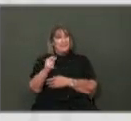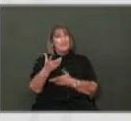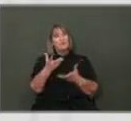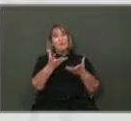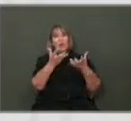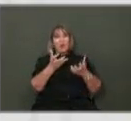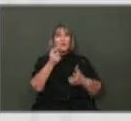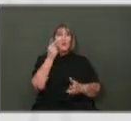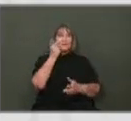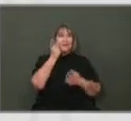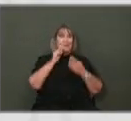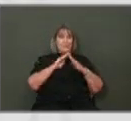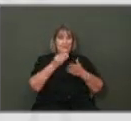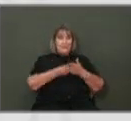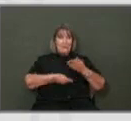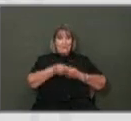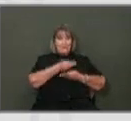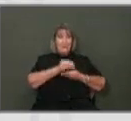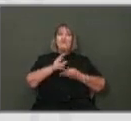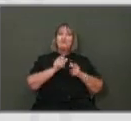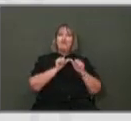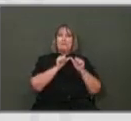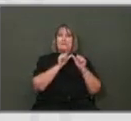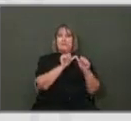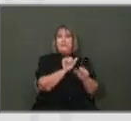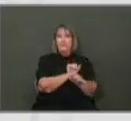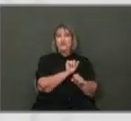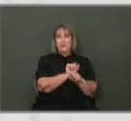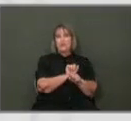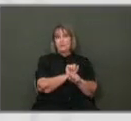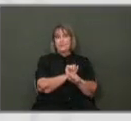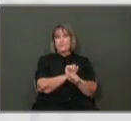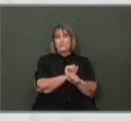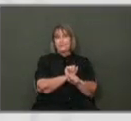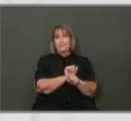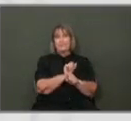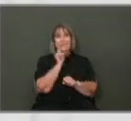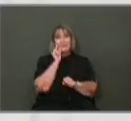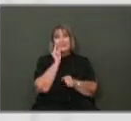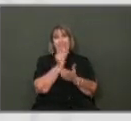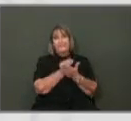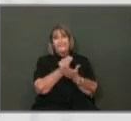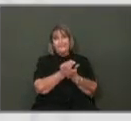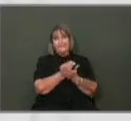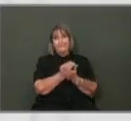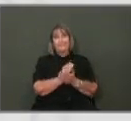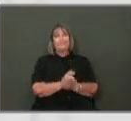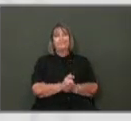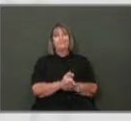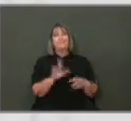continue that in next year's proposed budget. The second item on there is